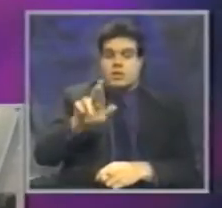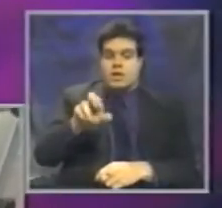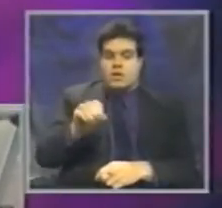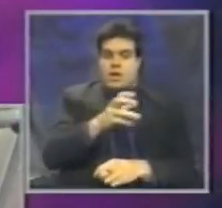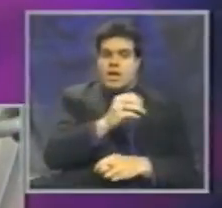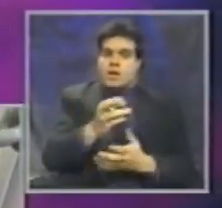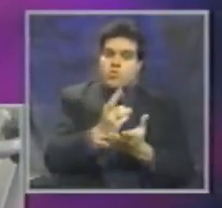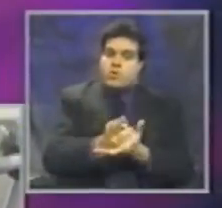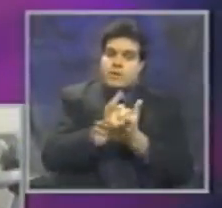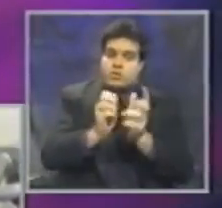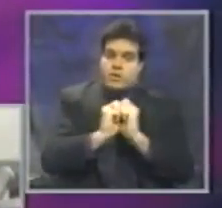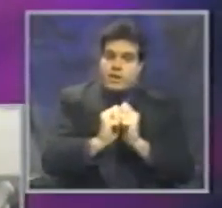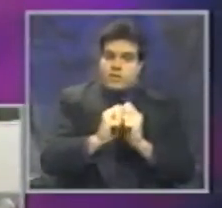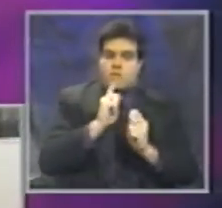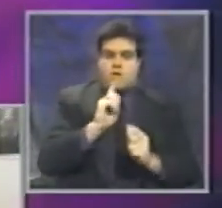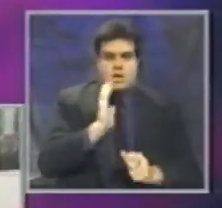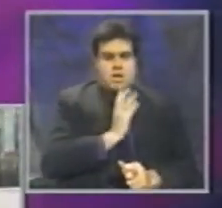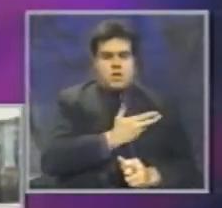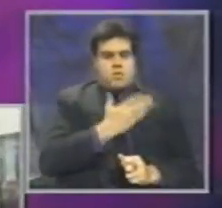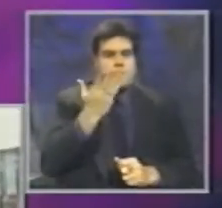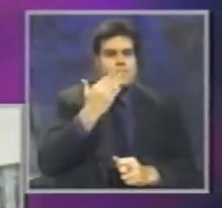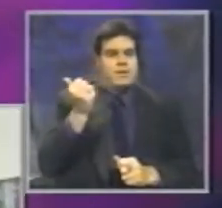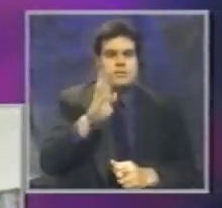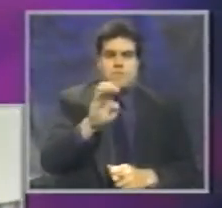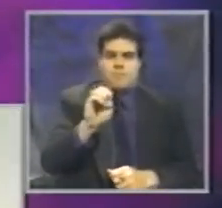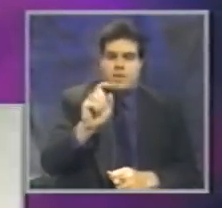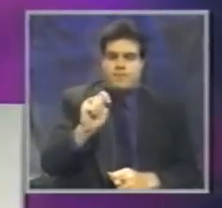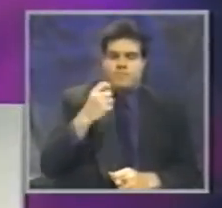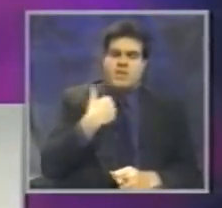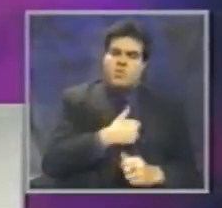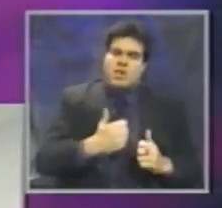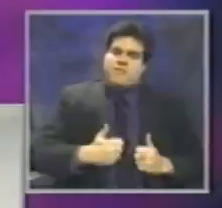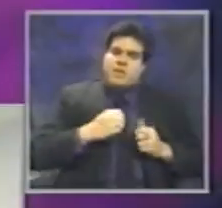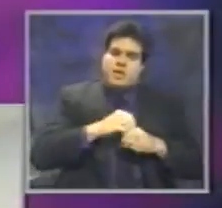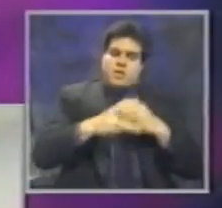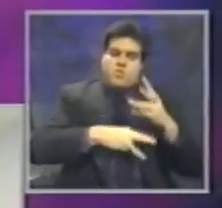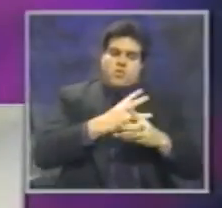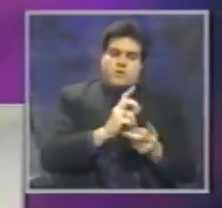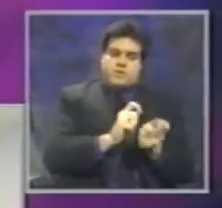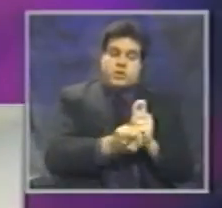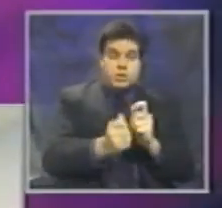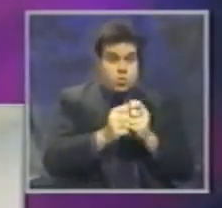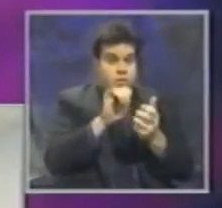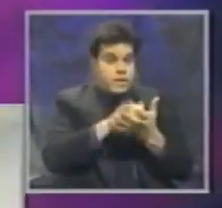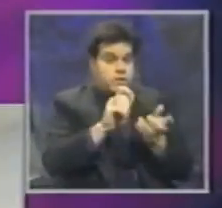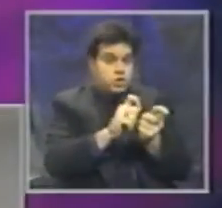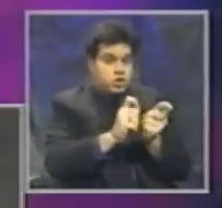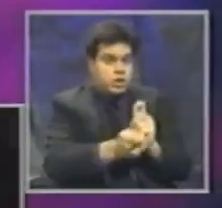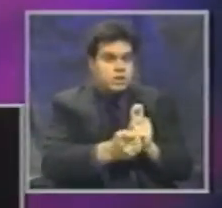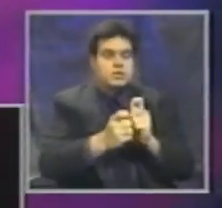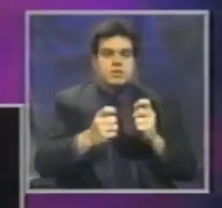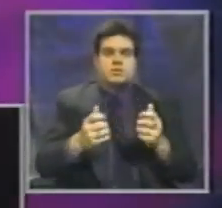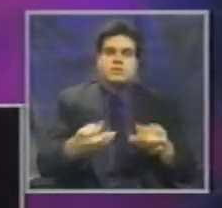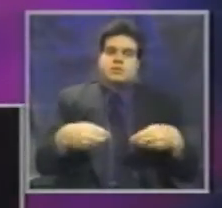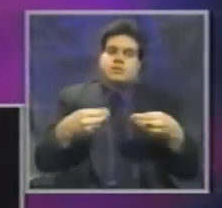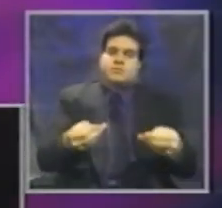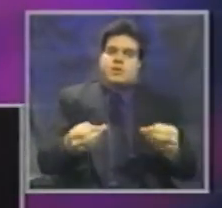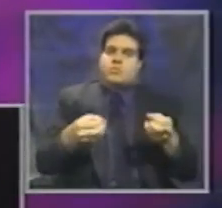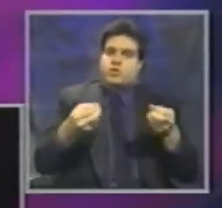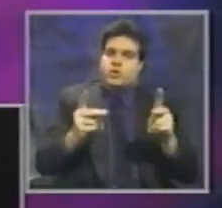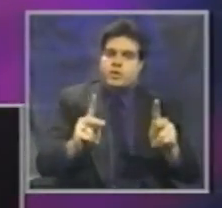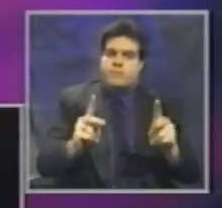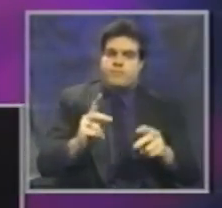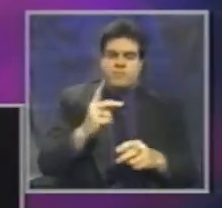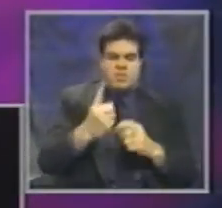together are our best bet. We are living in a world of change, and with that change comes opportunities. About a year ago,